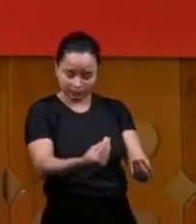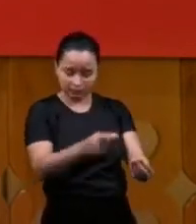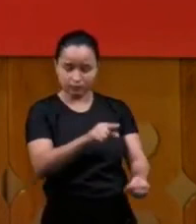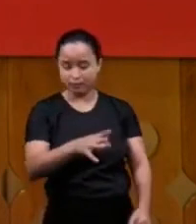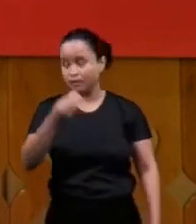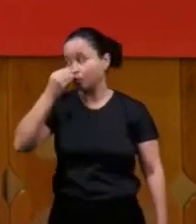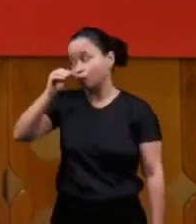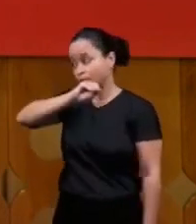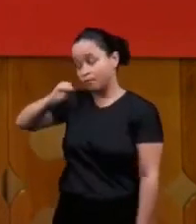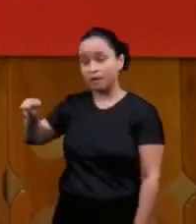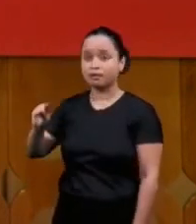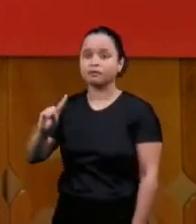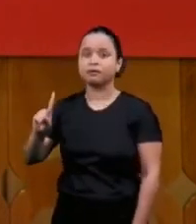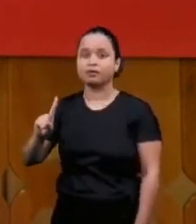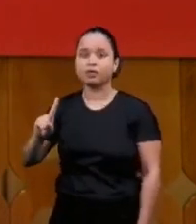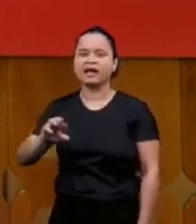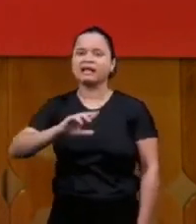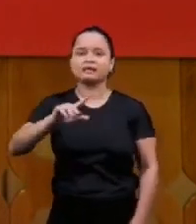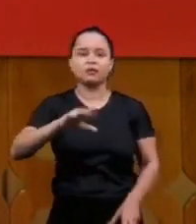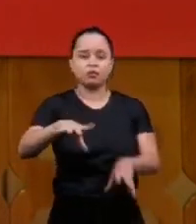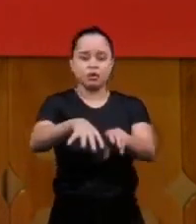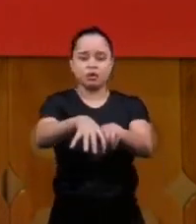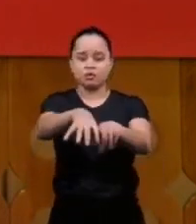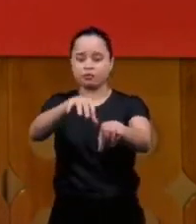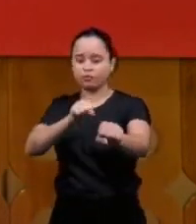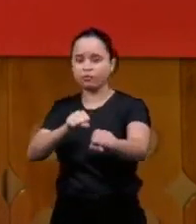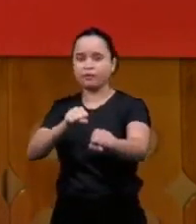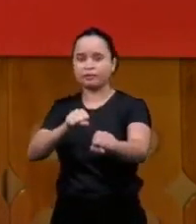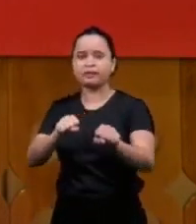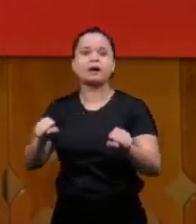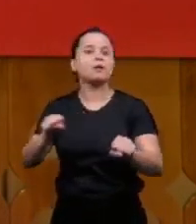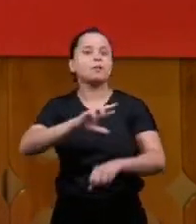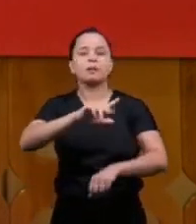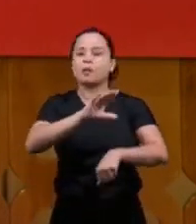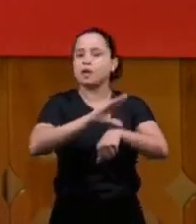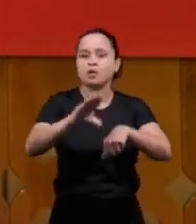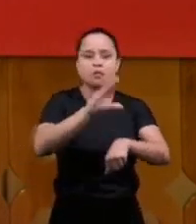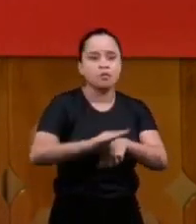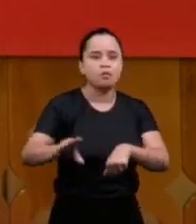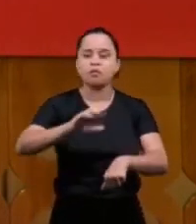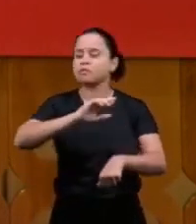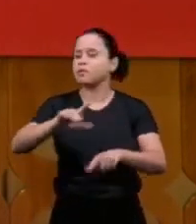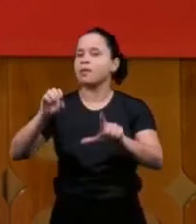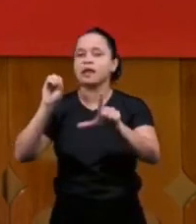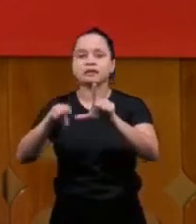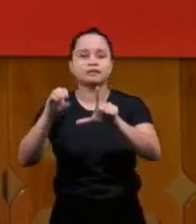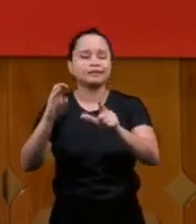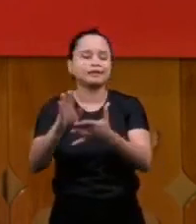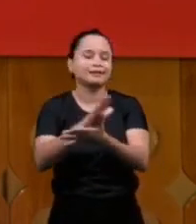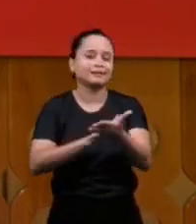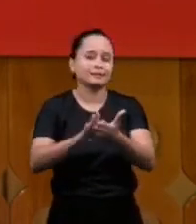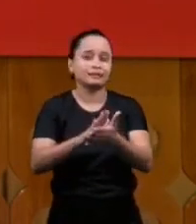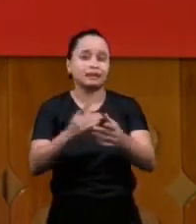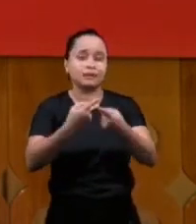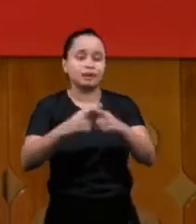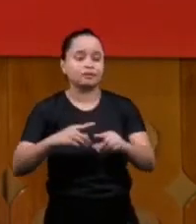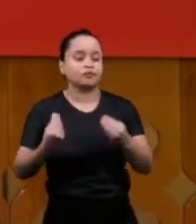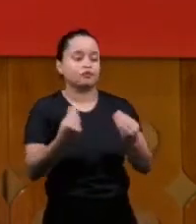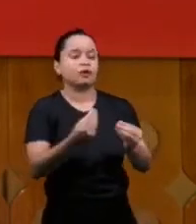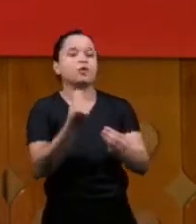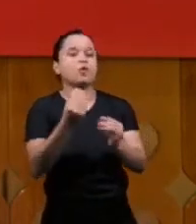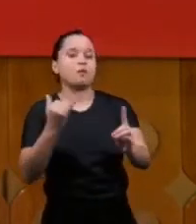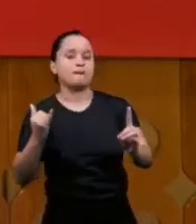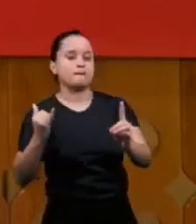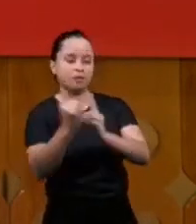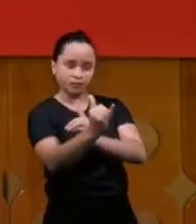that wasn't by a diploma wasn't by a license it was by prophecy and the ministry in your life is